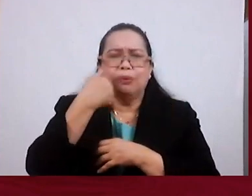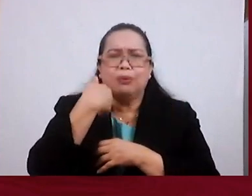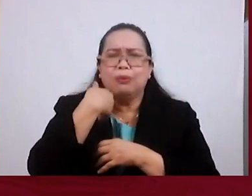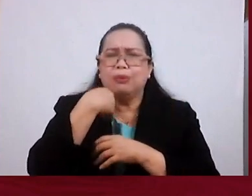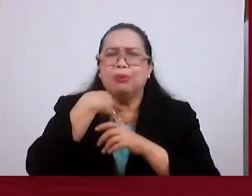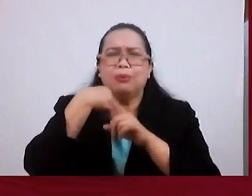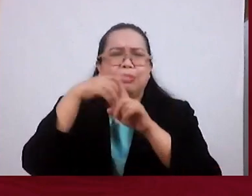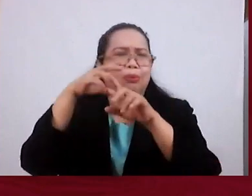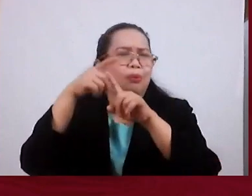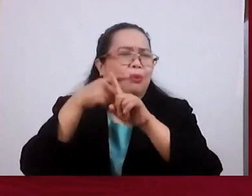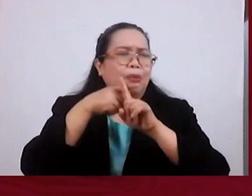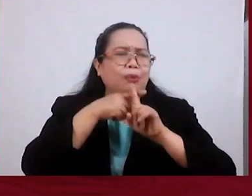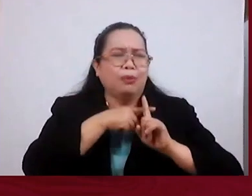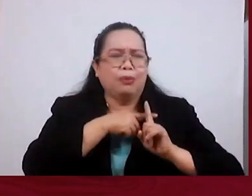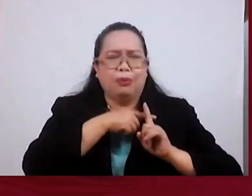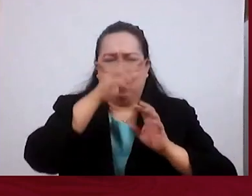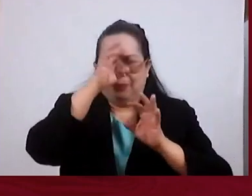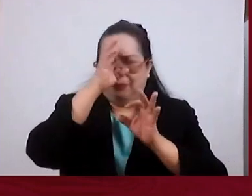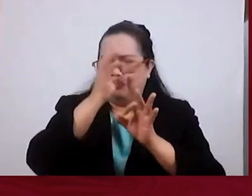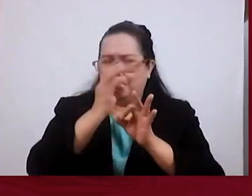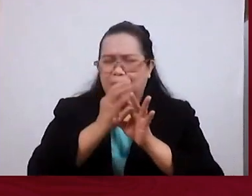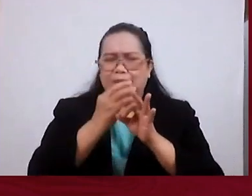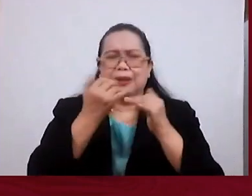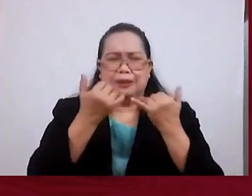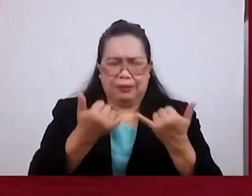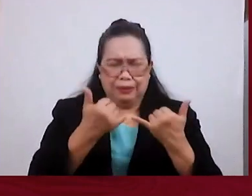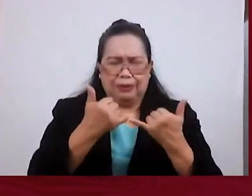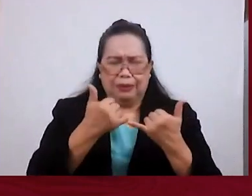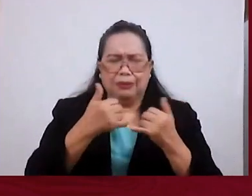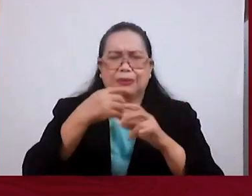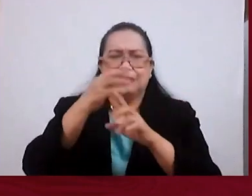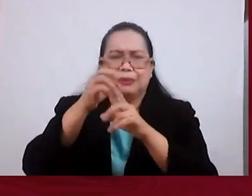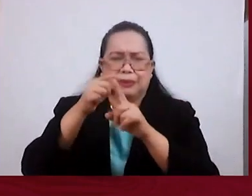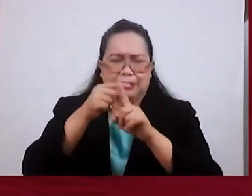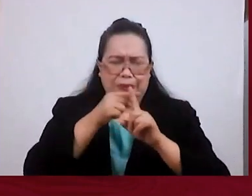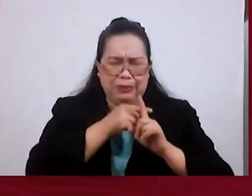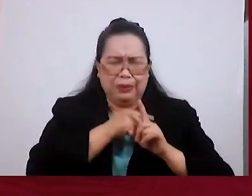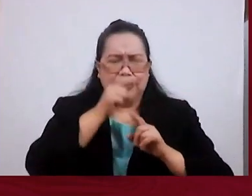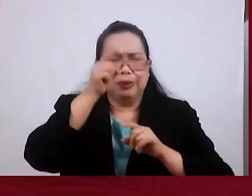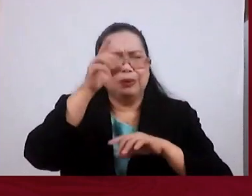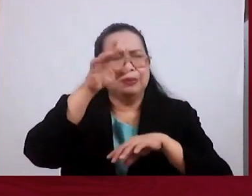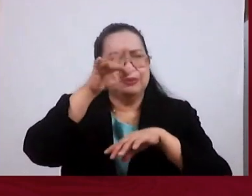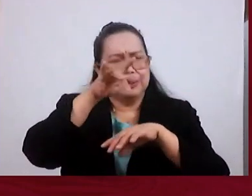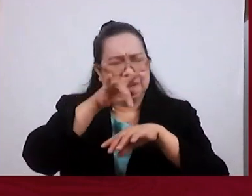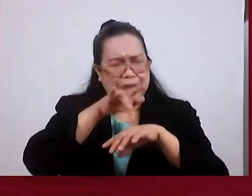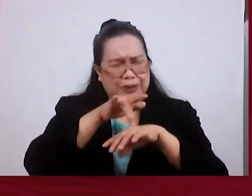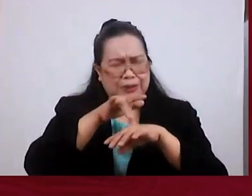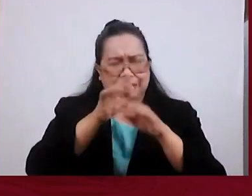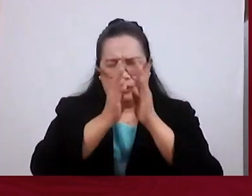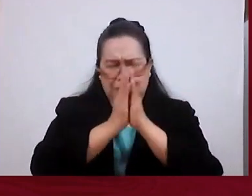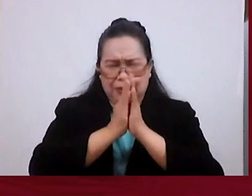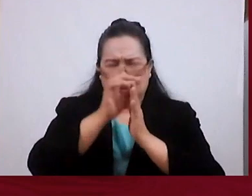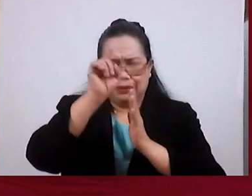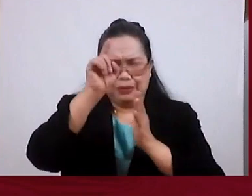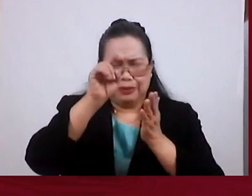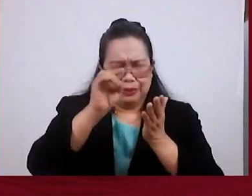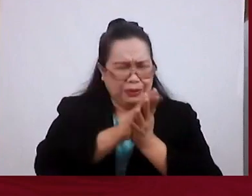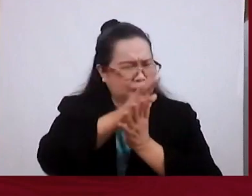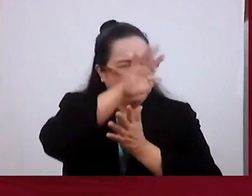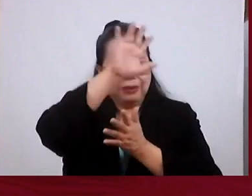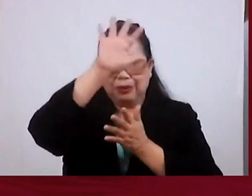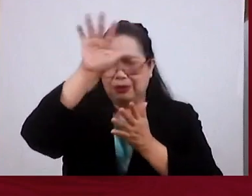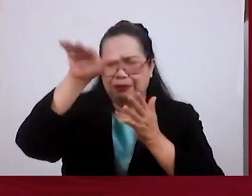And today is the day they will do that, Lord. May it be so. We ask that you be glorified in